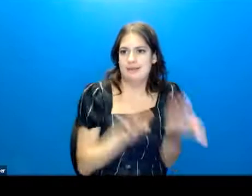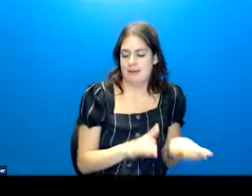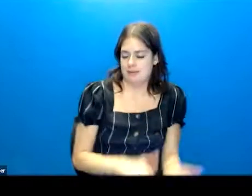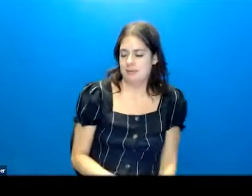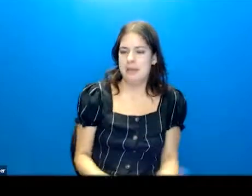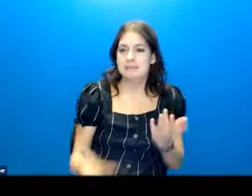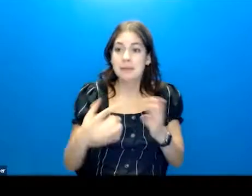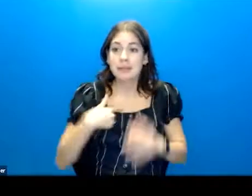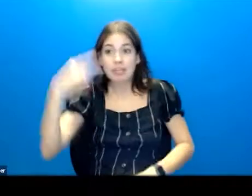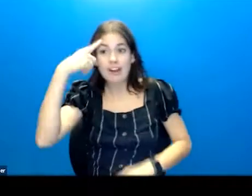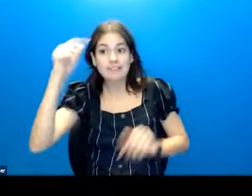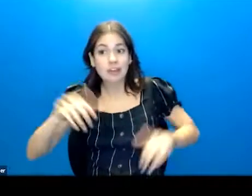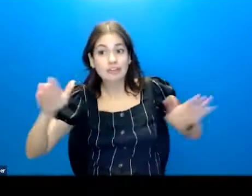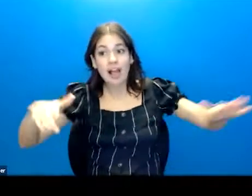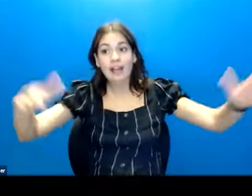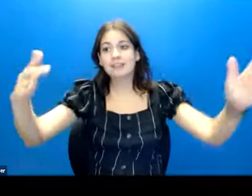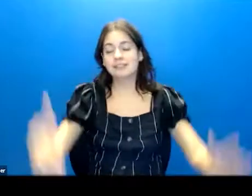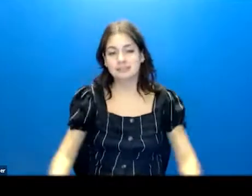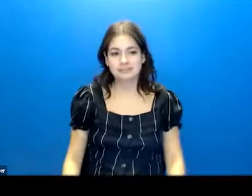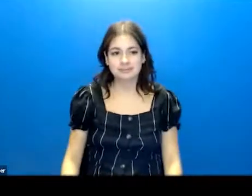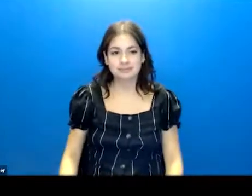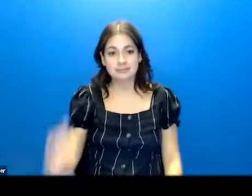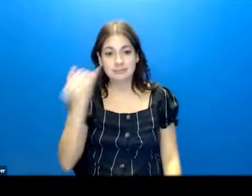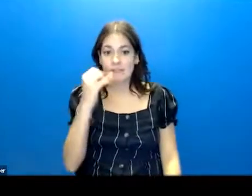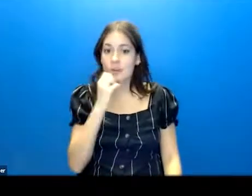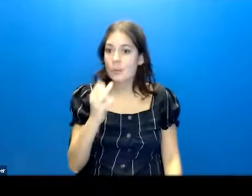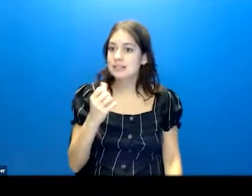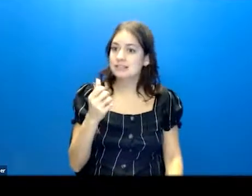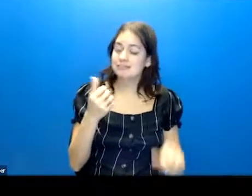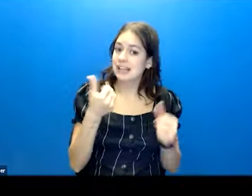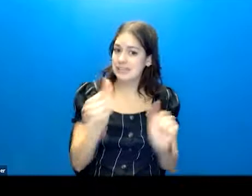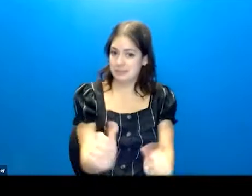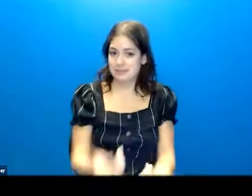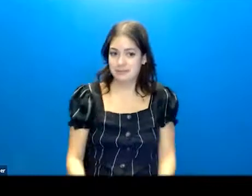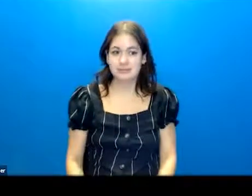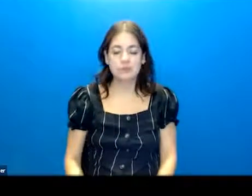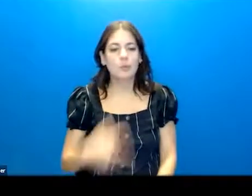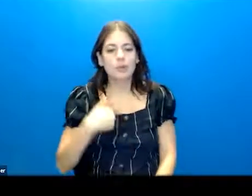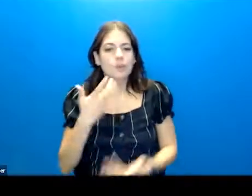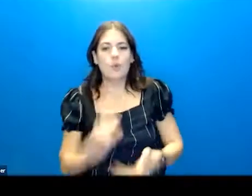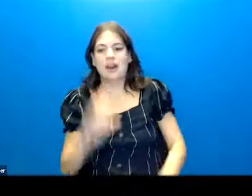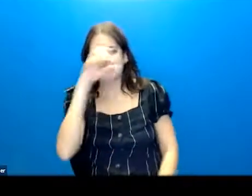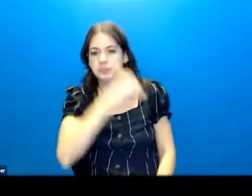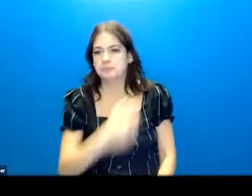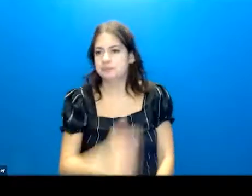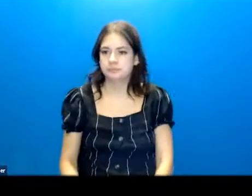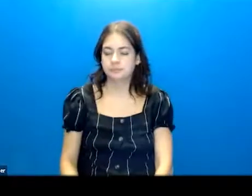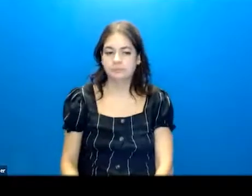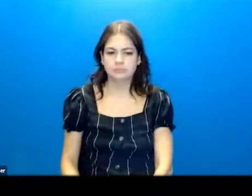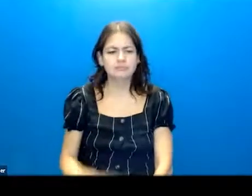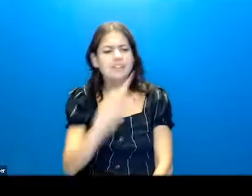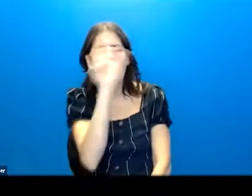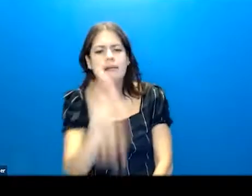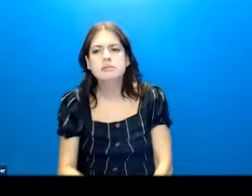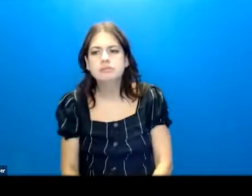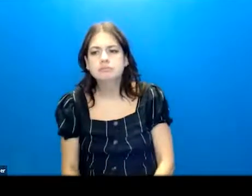Maybe they thought they could fly. Maybe it wasn't a suicide attempt at all. Right? So we don't want to make assumptions. Just ask.